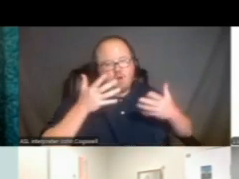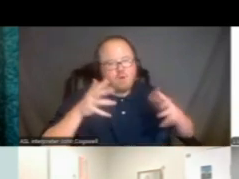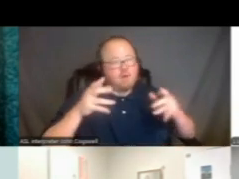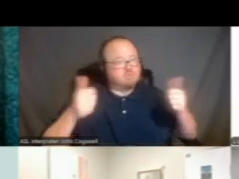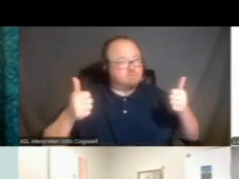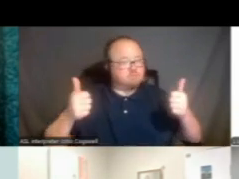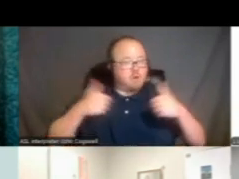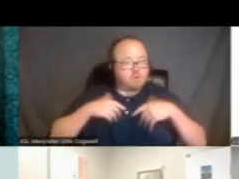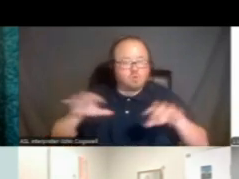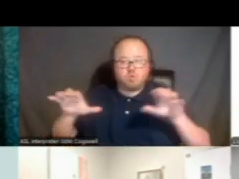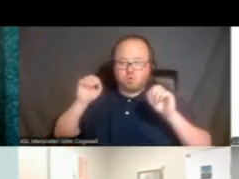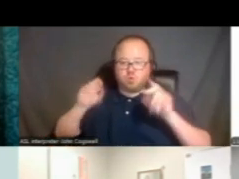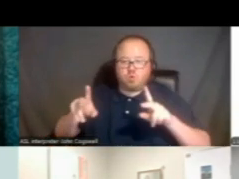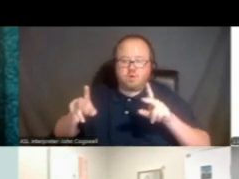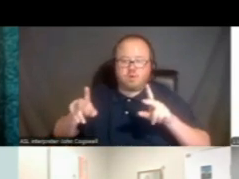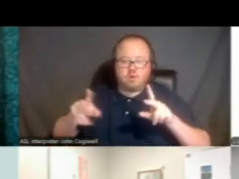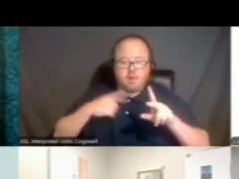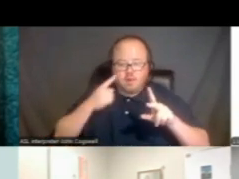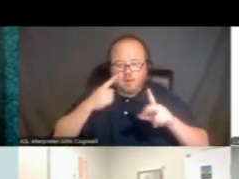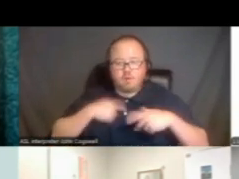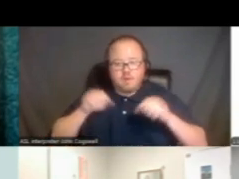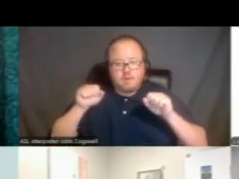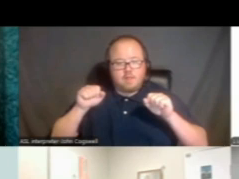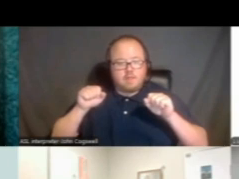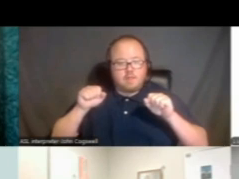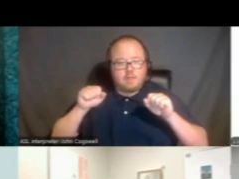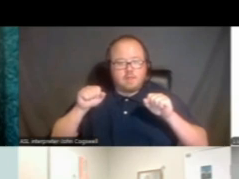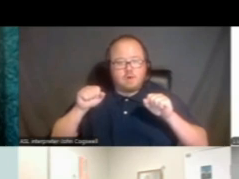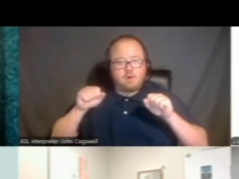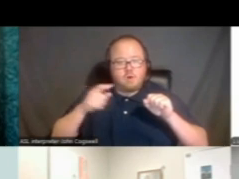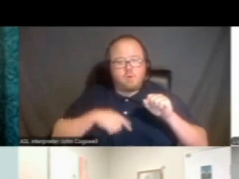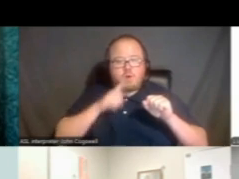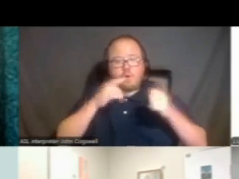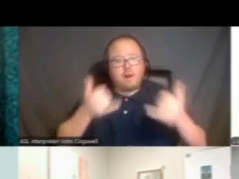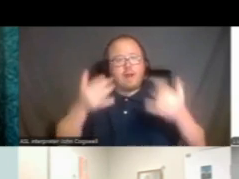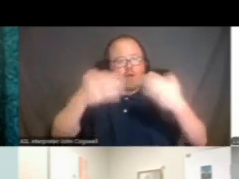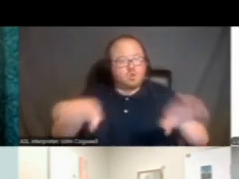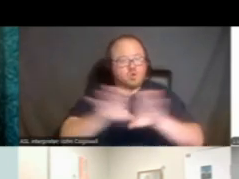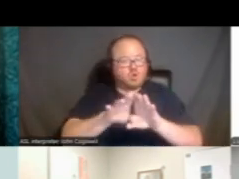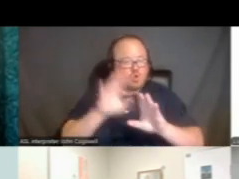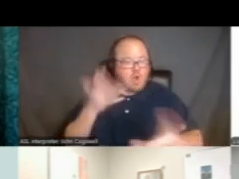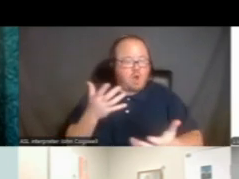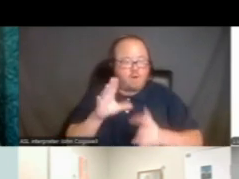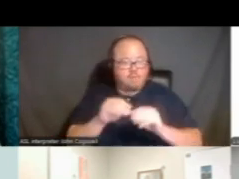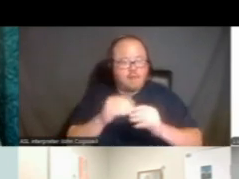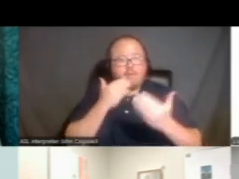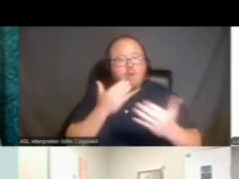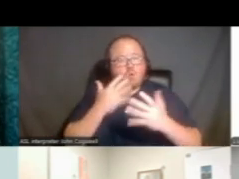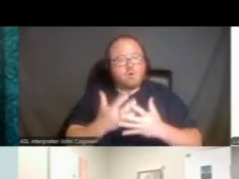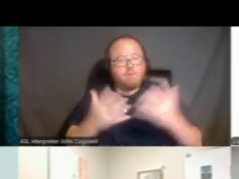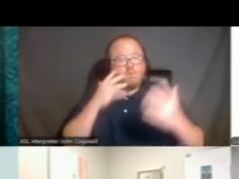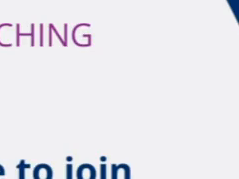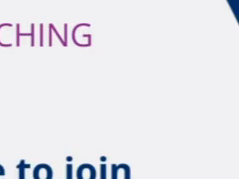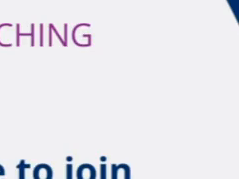How we do it. Okay. Um, I think we can, we can, not, I think we are now adjourning this meeting. Thank you so much, everybody for